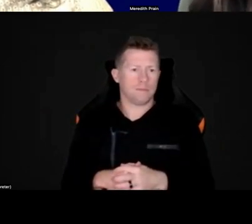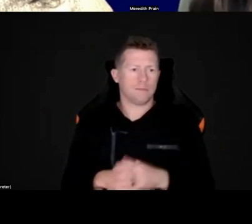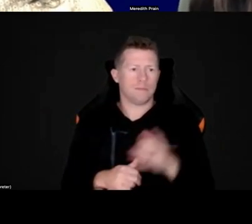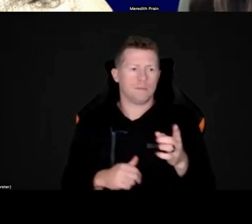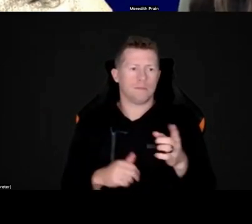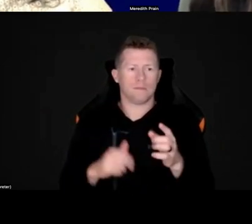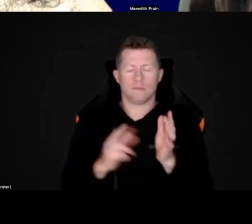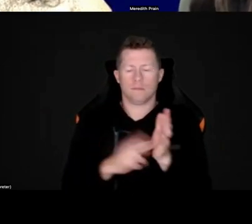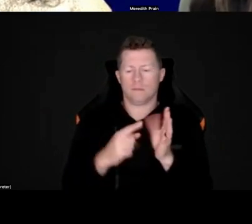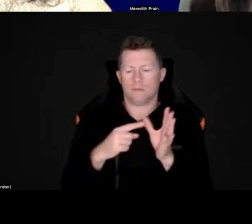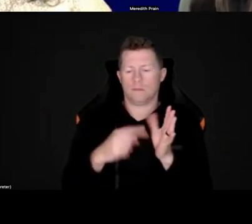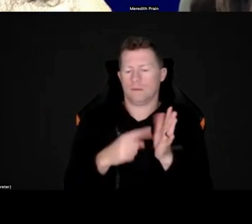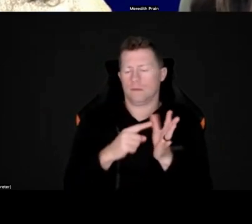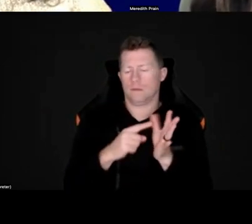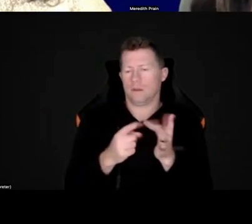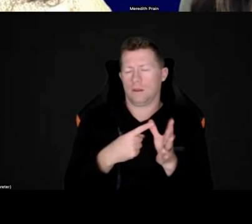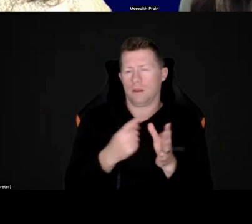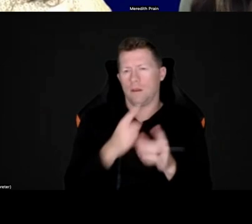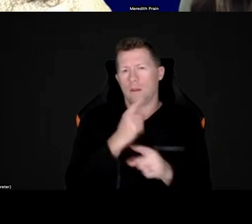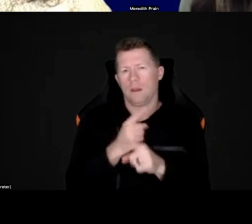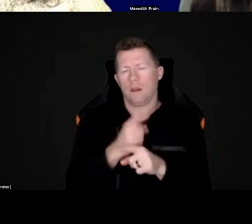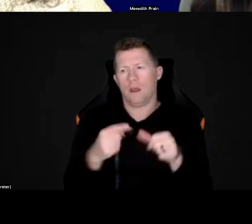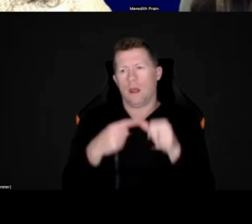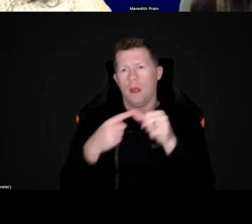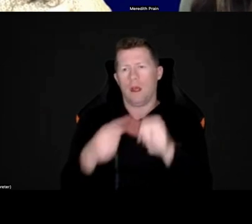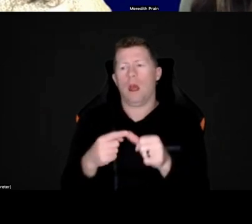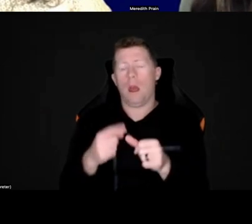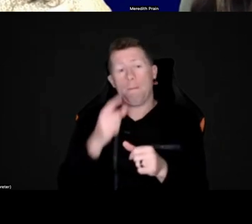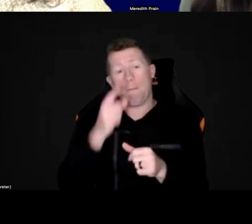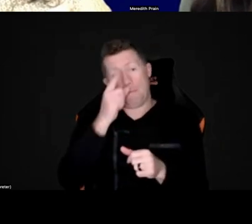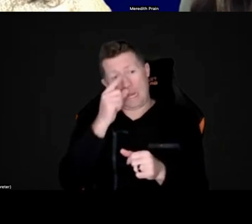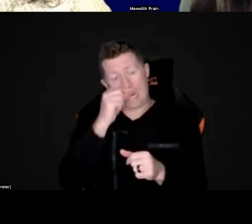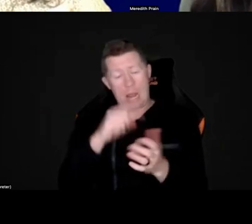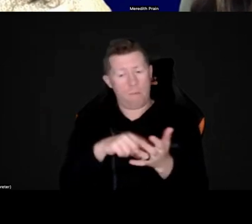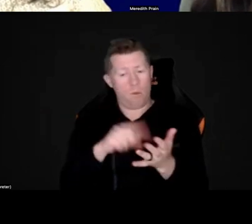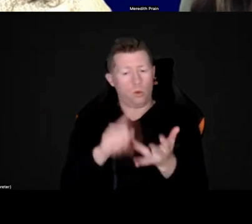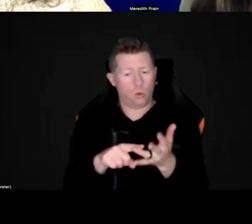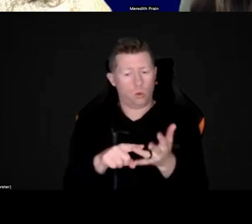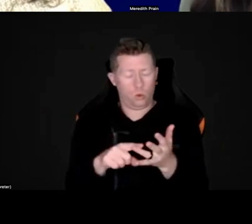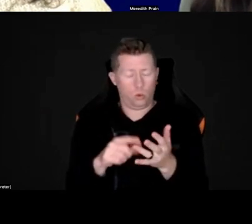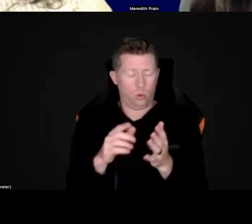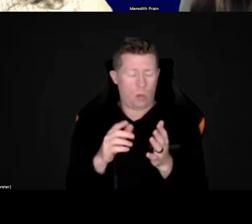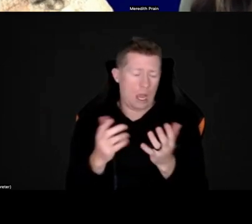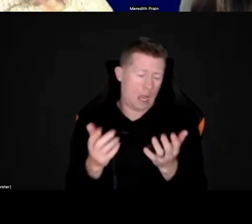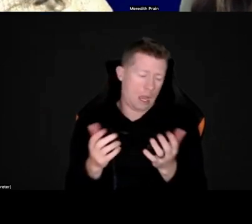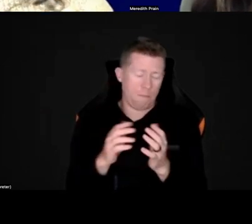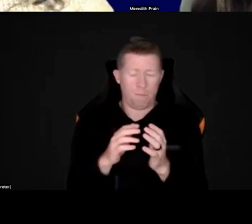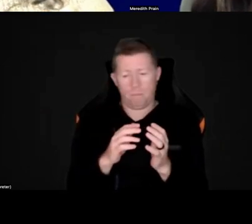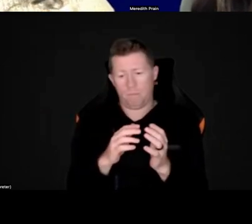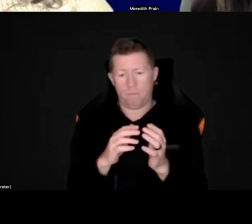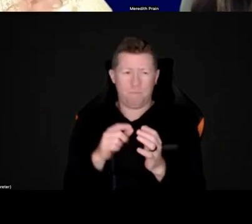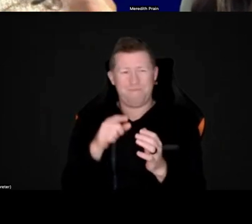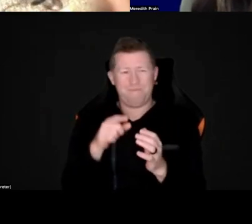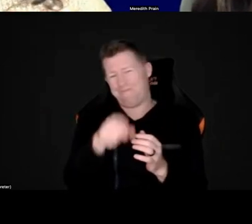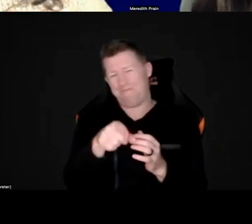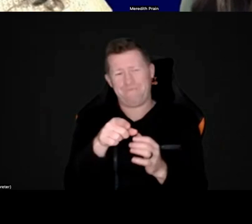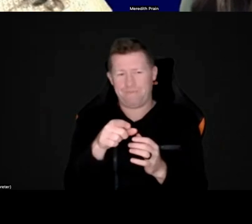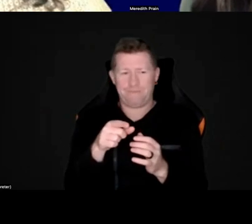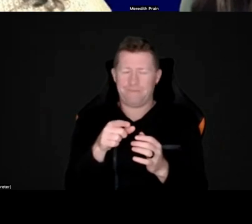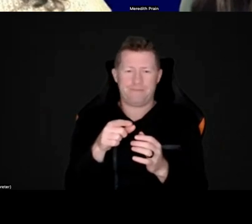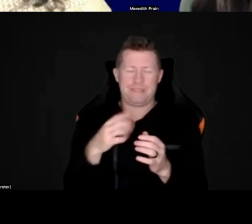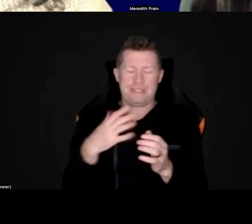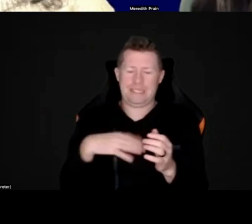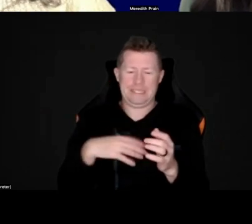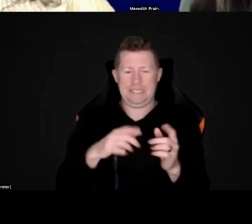Um, I think that being able to, uh, I think that this conversation needs to include a